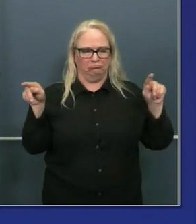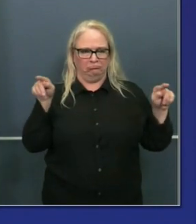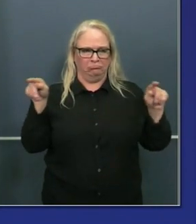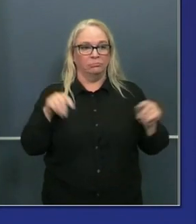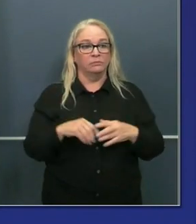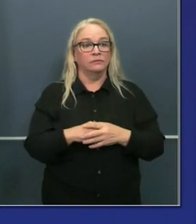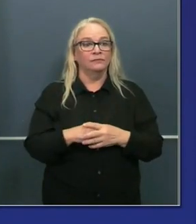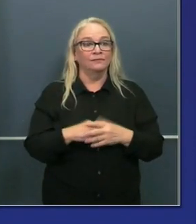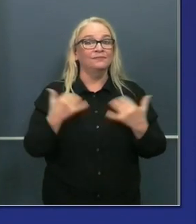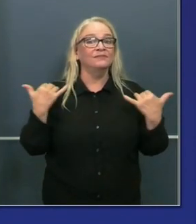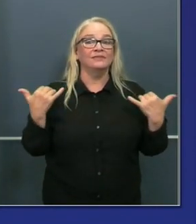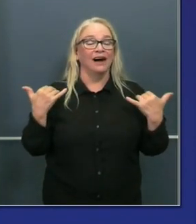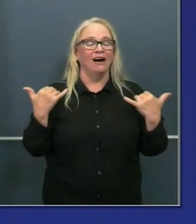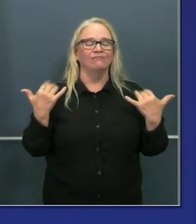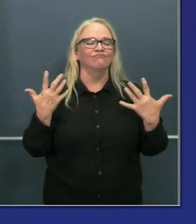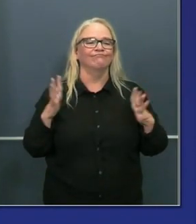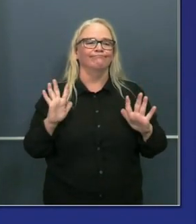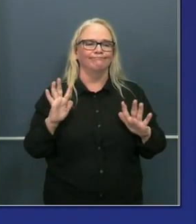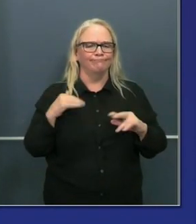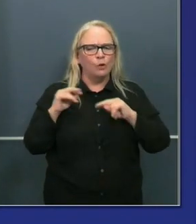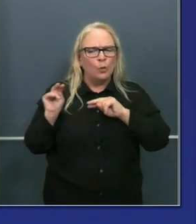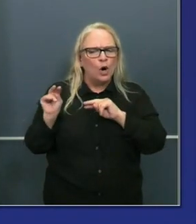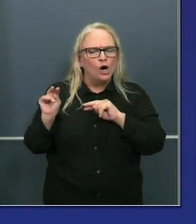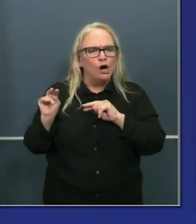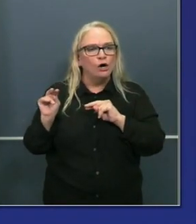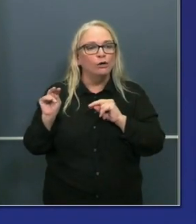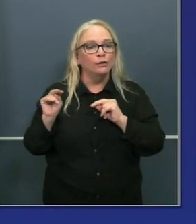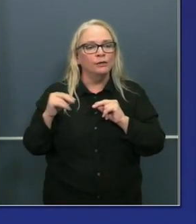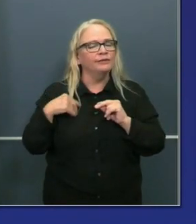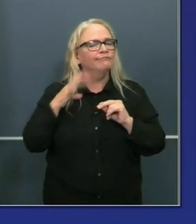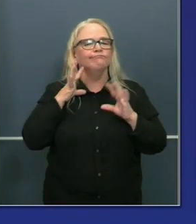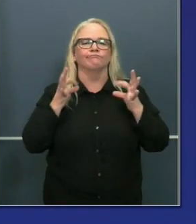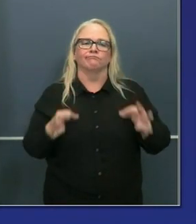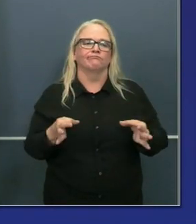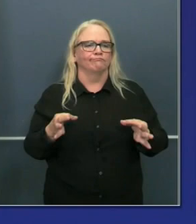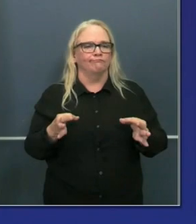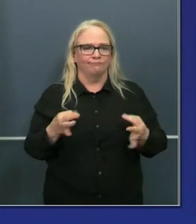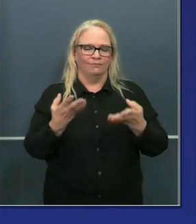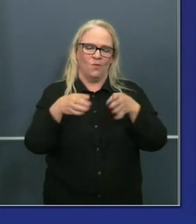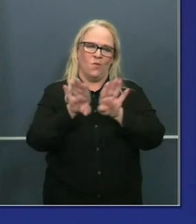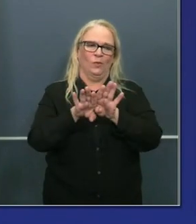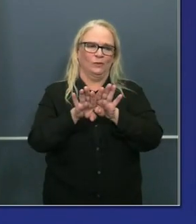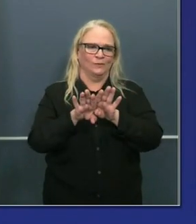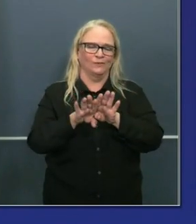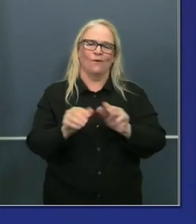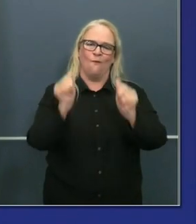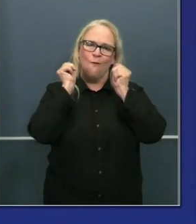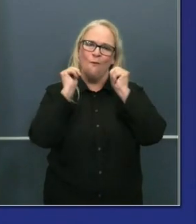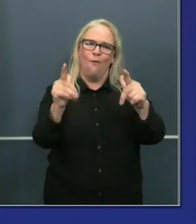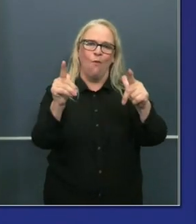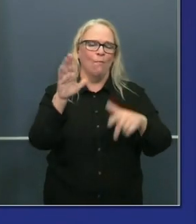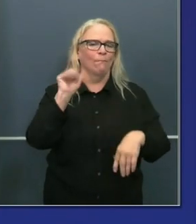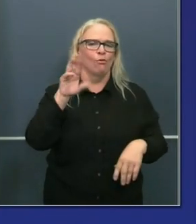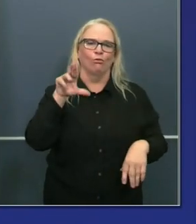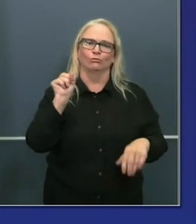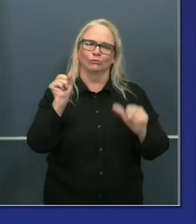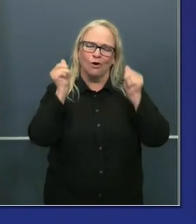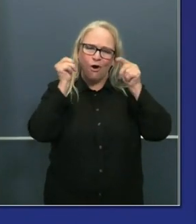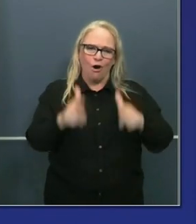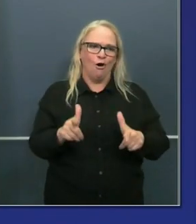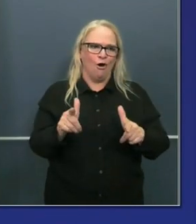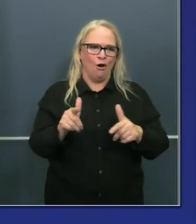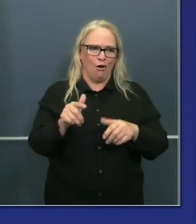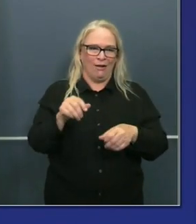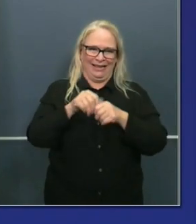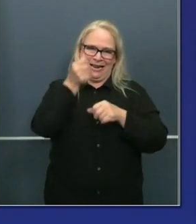now on that three-day watch list, we're just moving forward to close the operation of all of those bars and all of the 19 counties